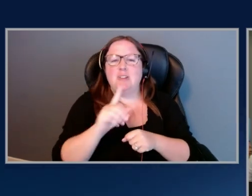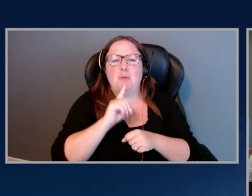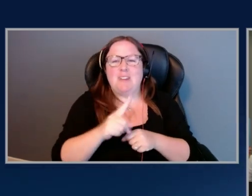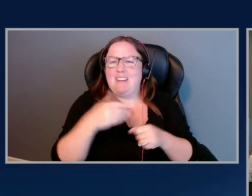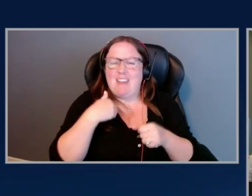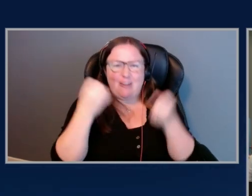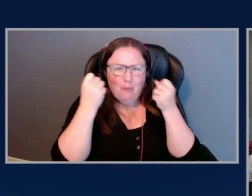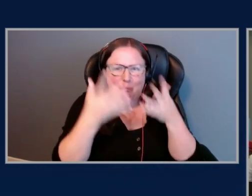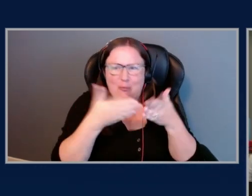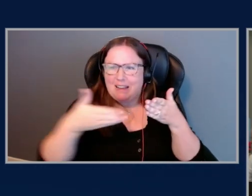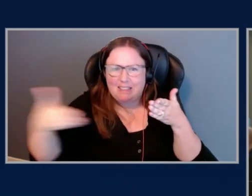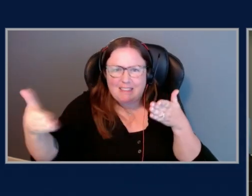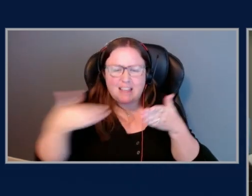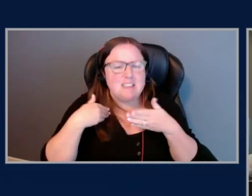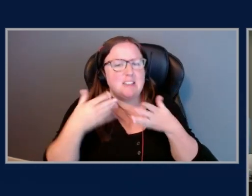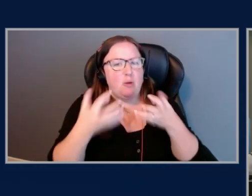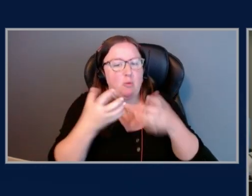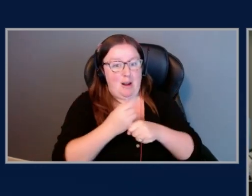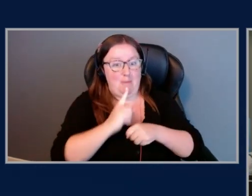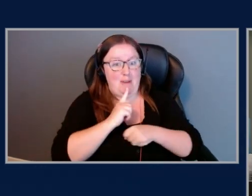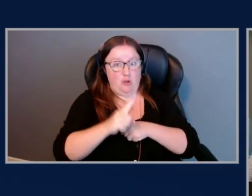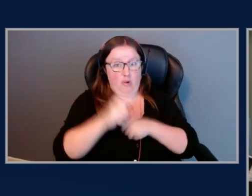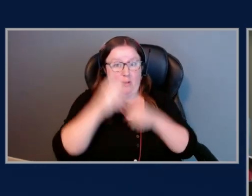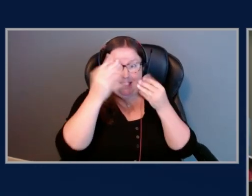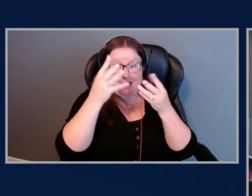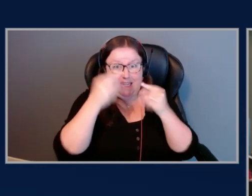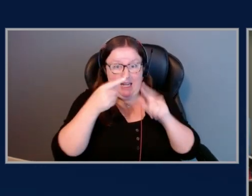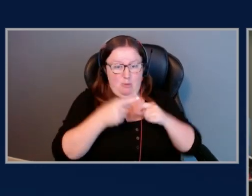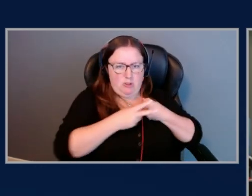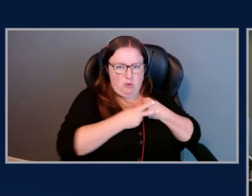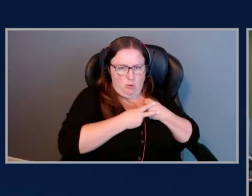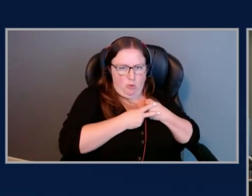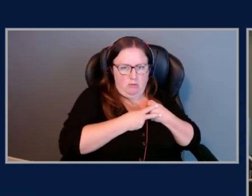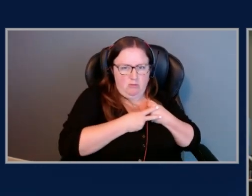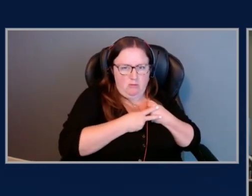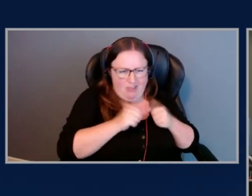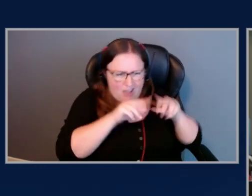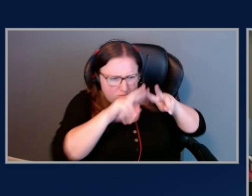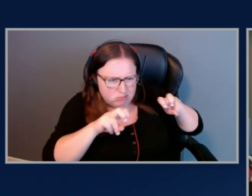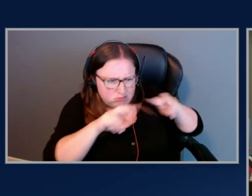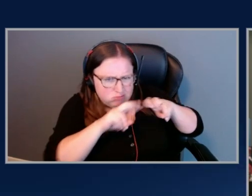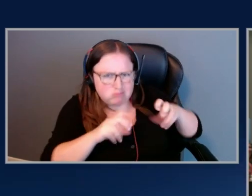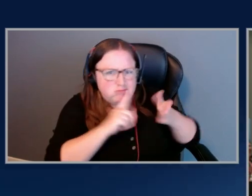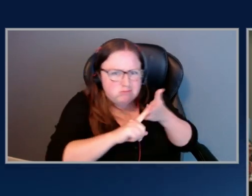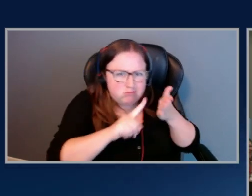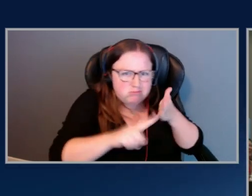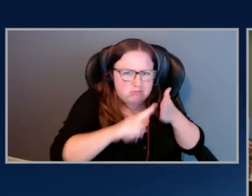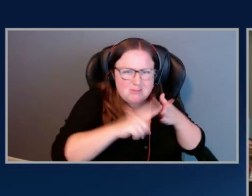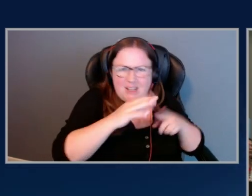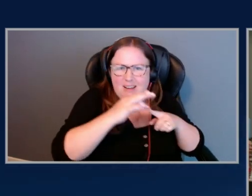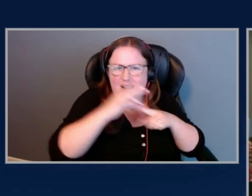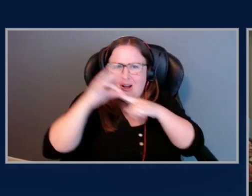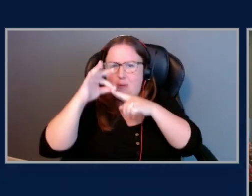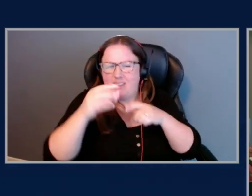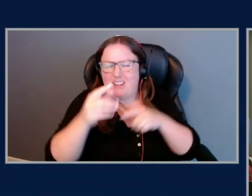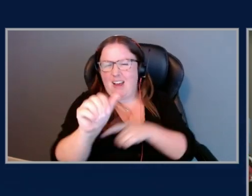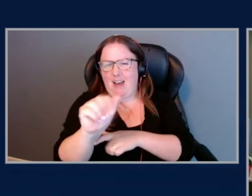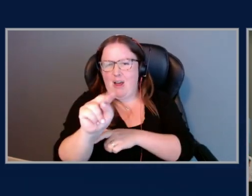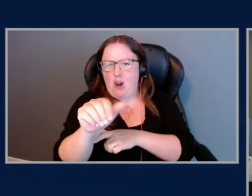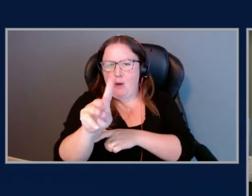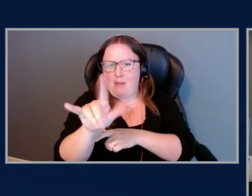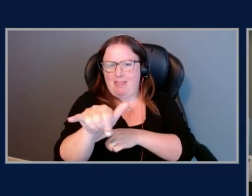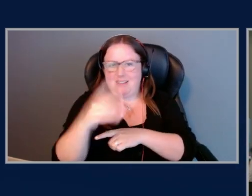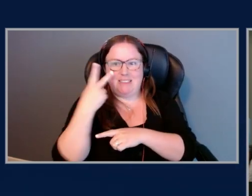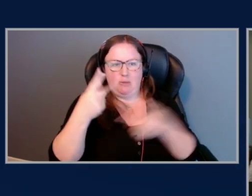they want to keep that data point stored so that they can analyze the anomalies between these data points and understand, okay,